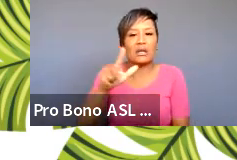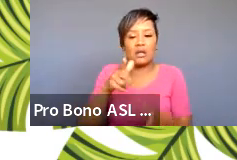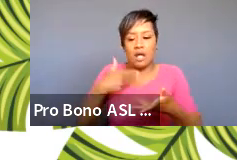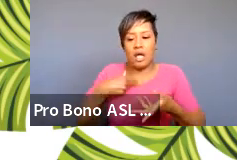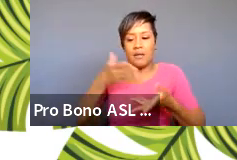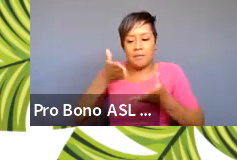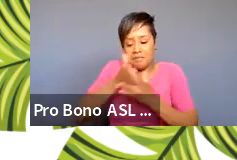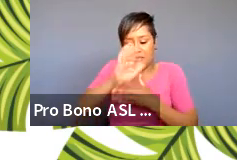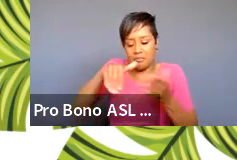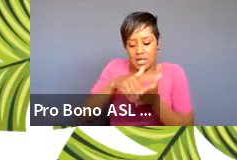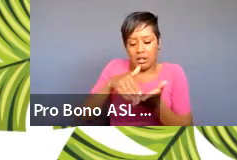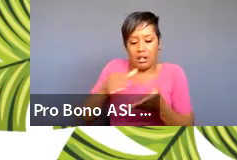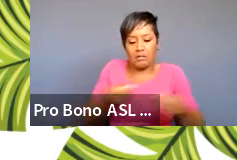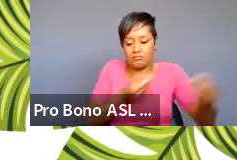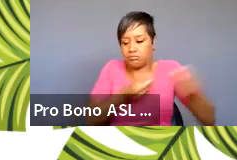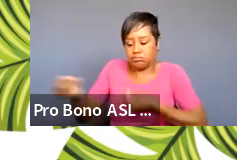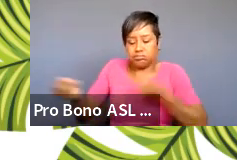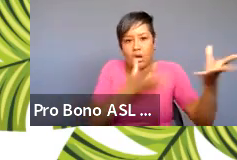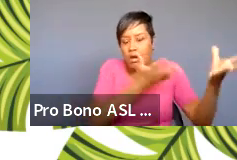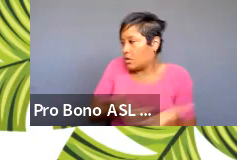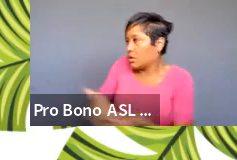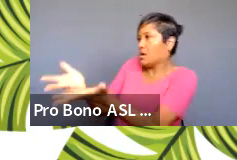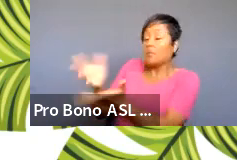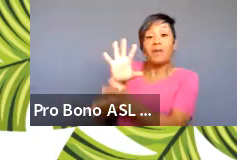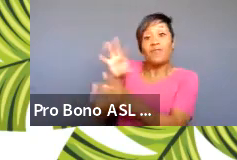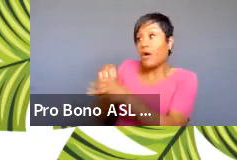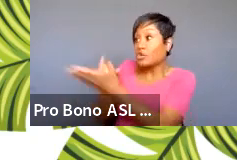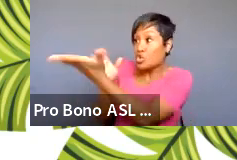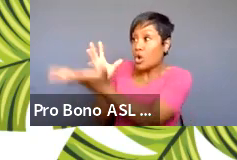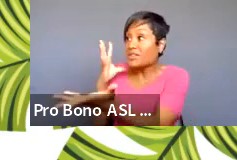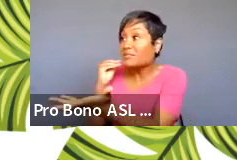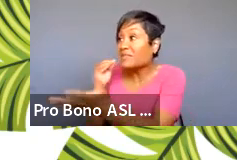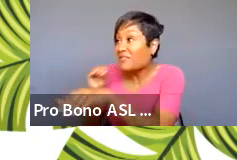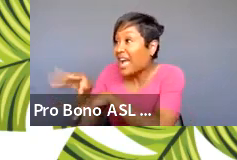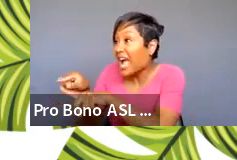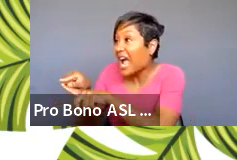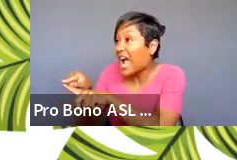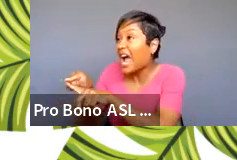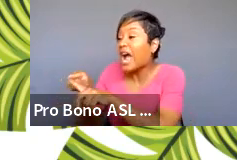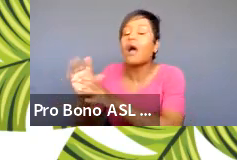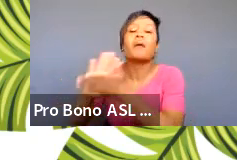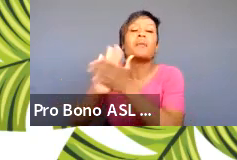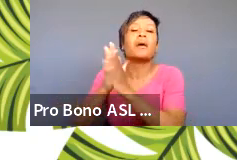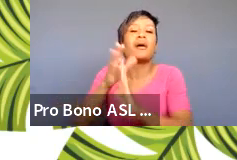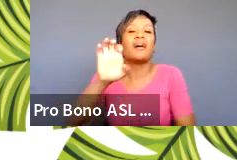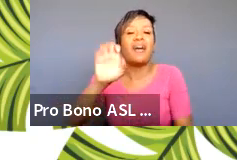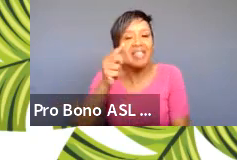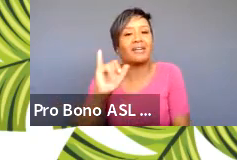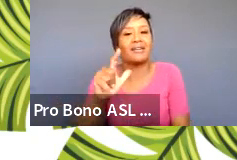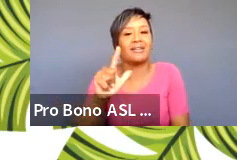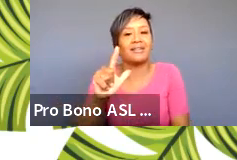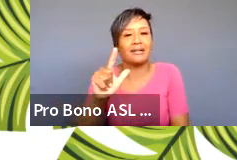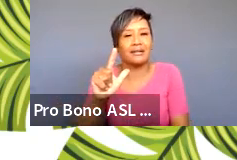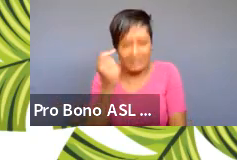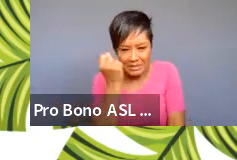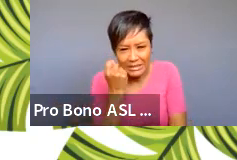it involves the people who are directly affected by it and then it becomes ethical work does that make sense